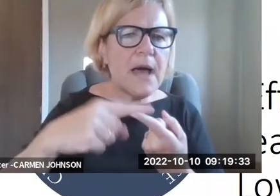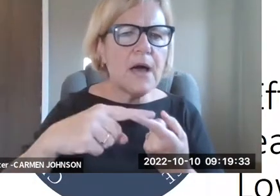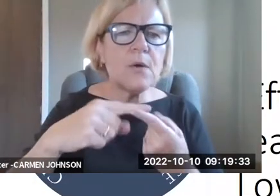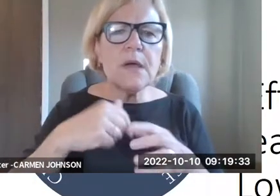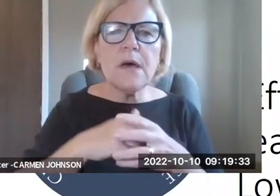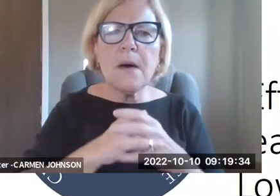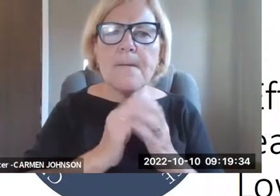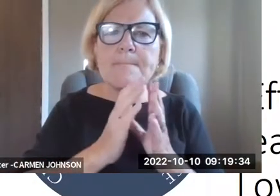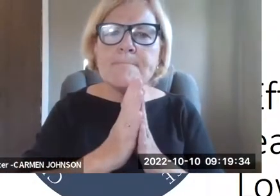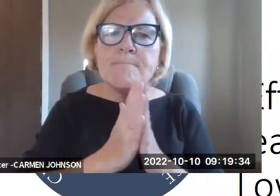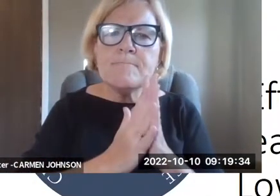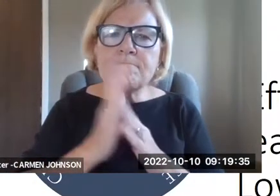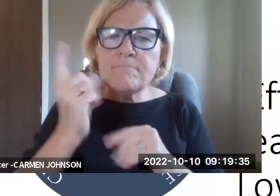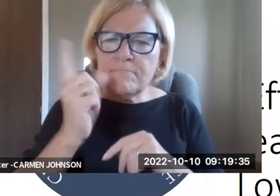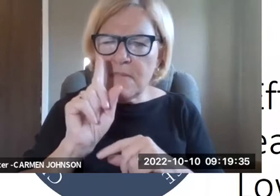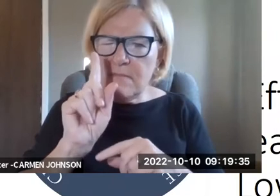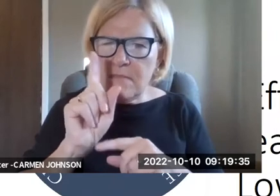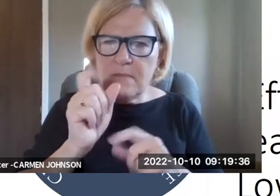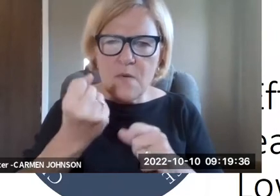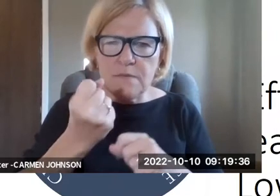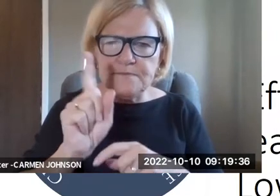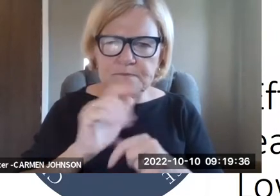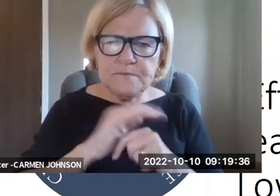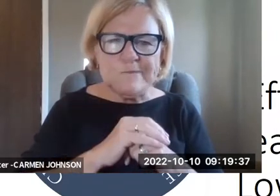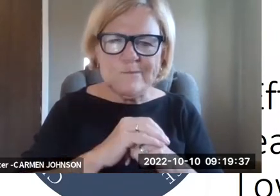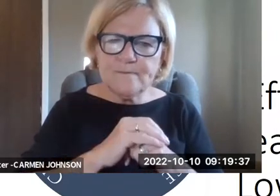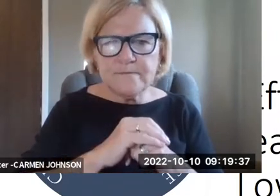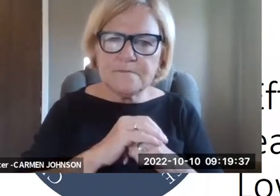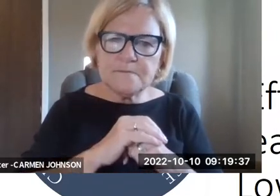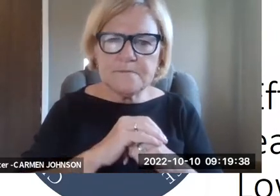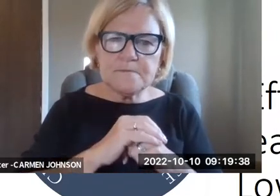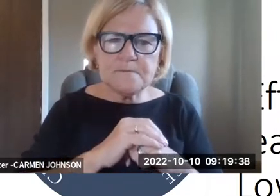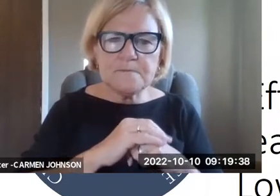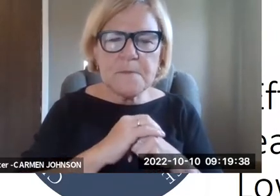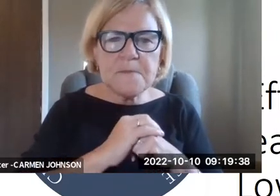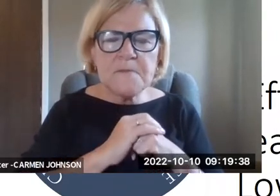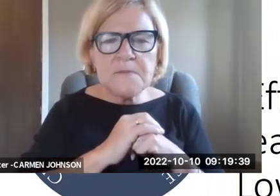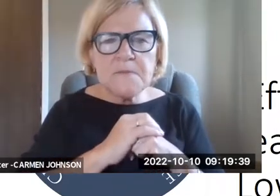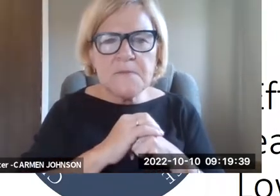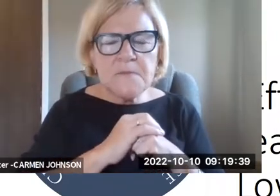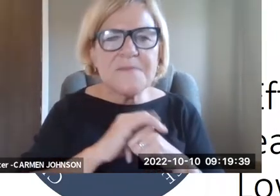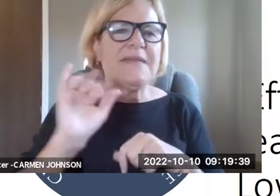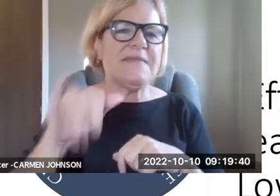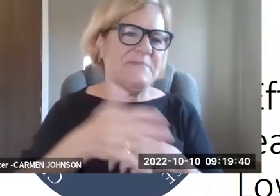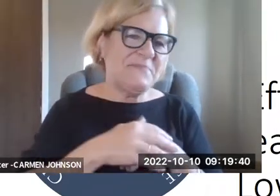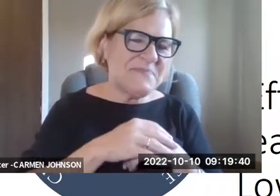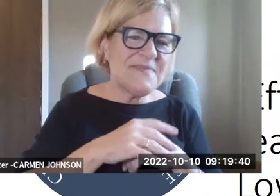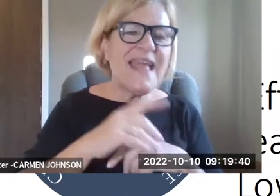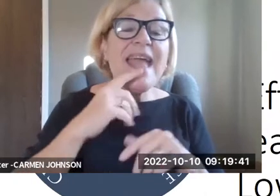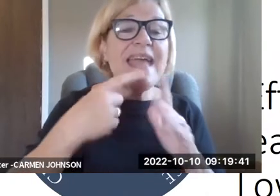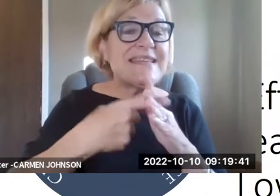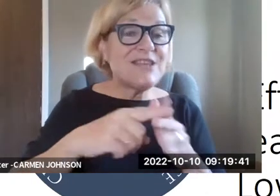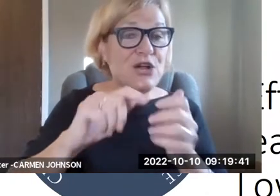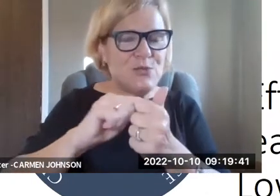matter, it starts with an idea about, well, hang on just one second.